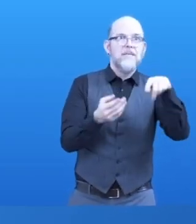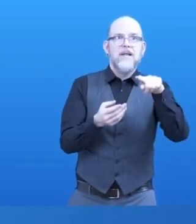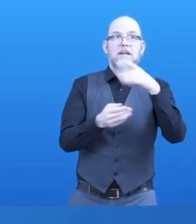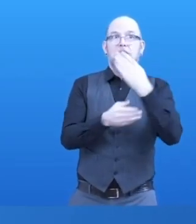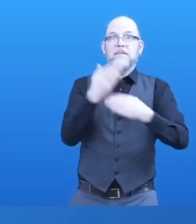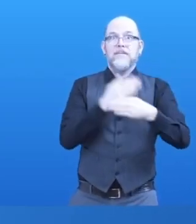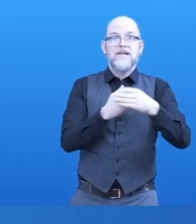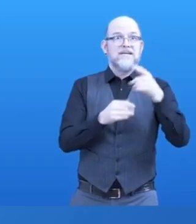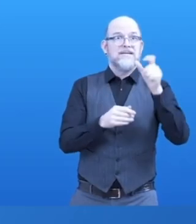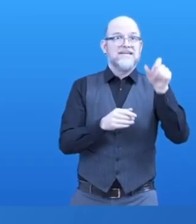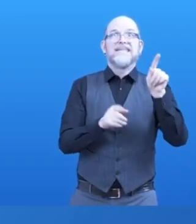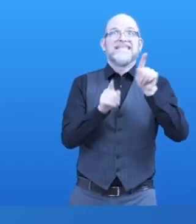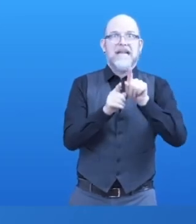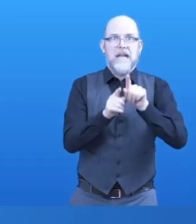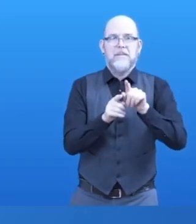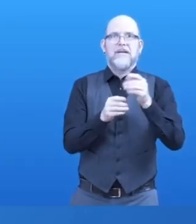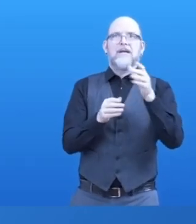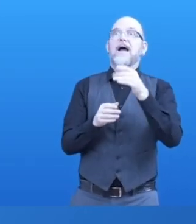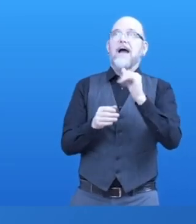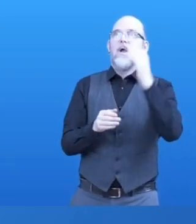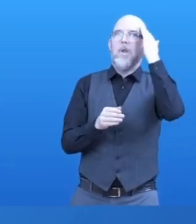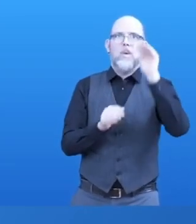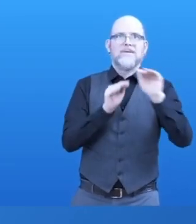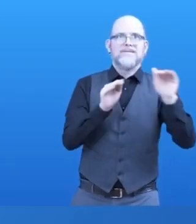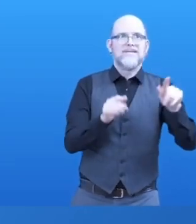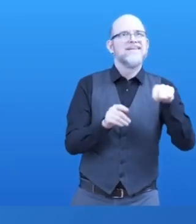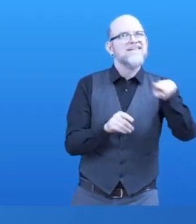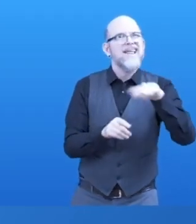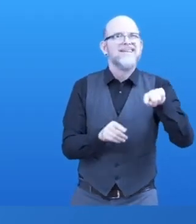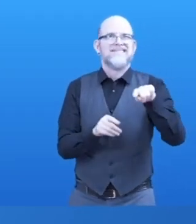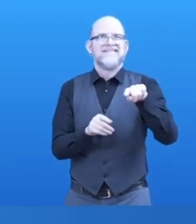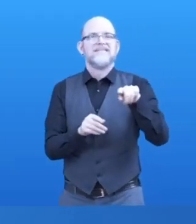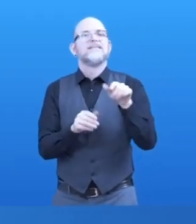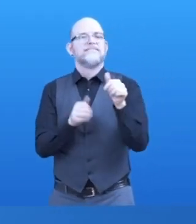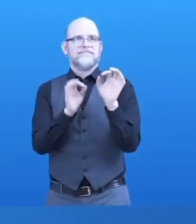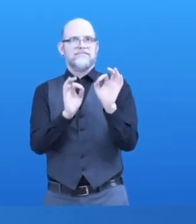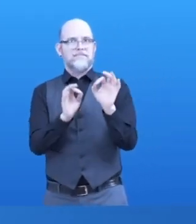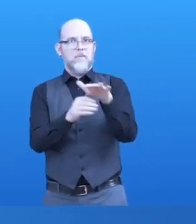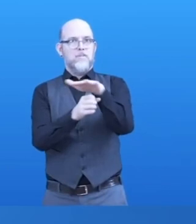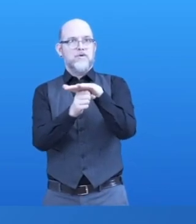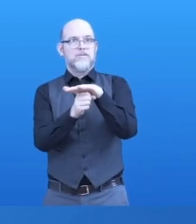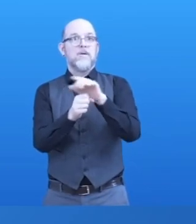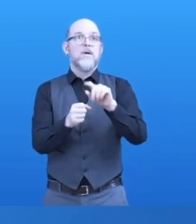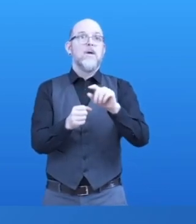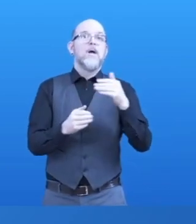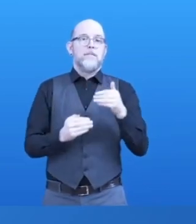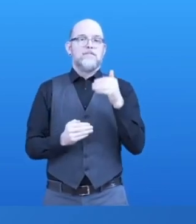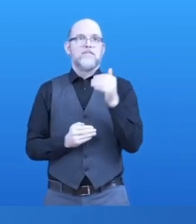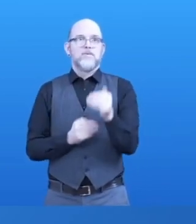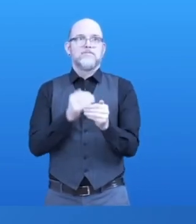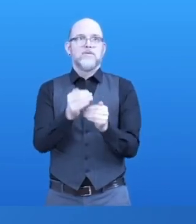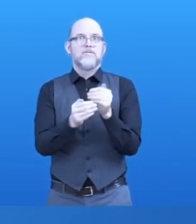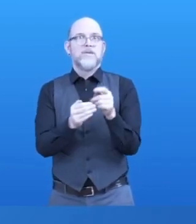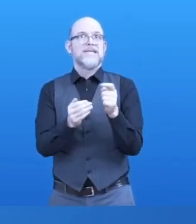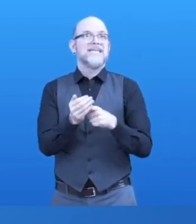Building upon that, there's a process in many places where advice and assessment, matching people's needs